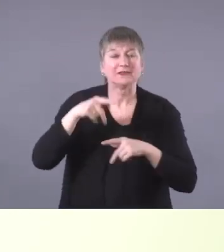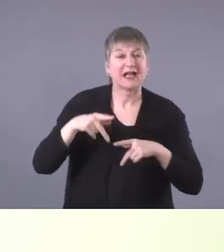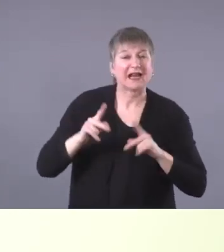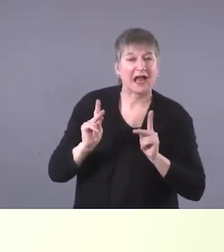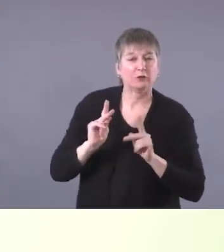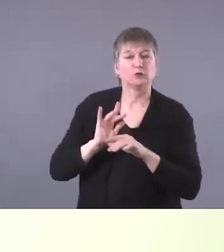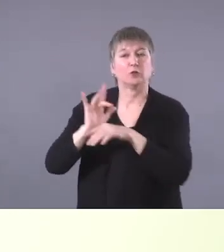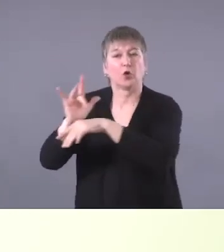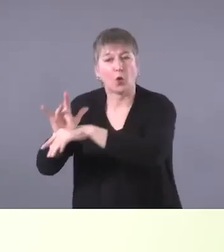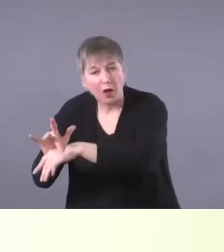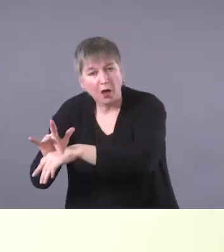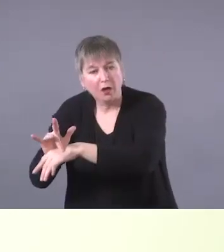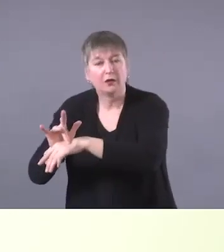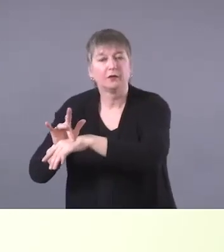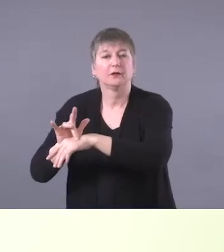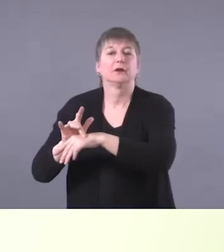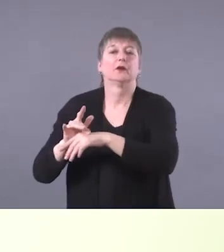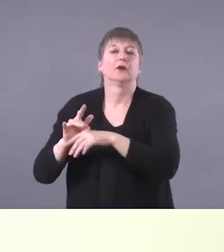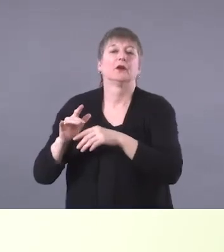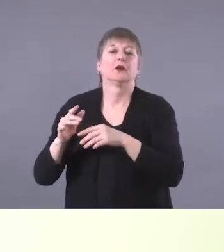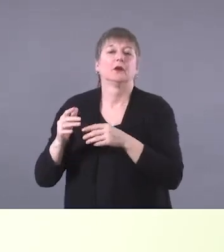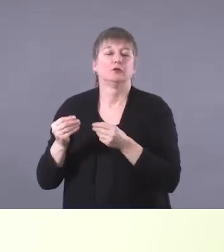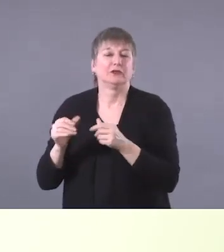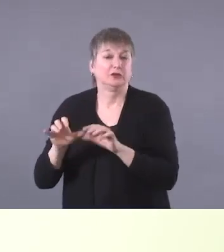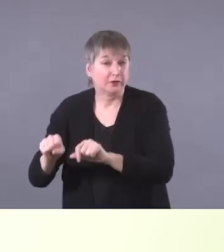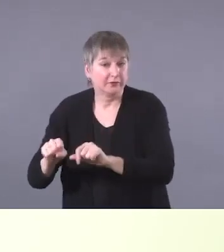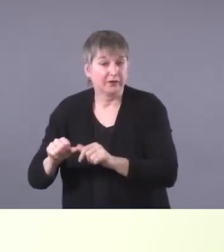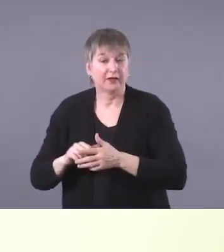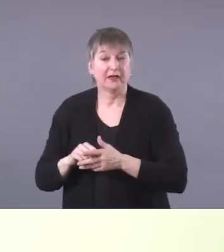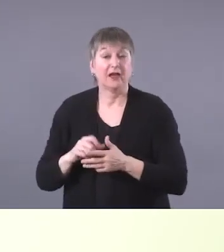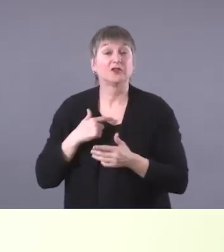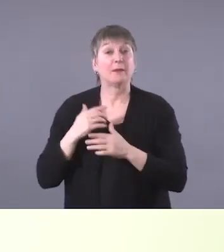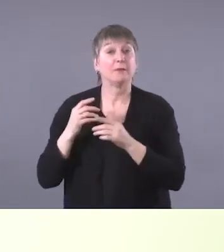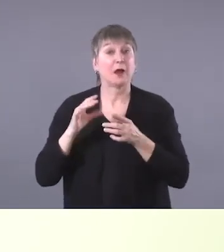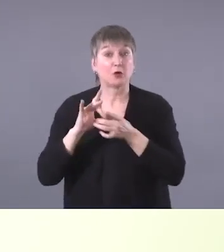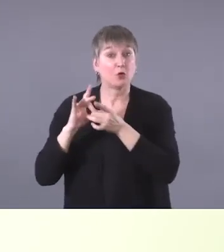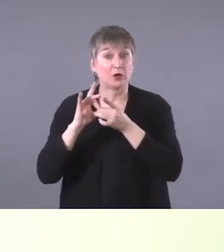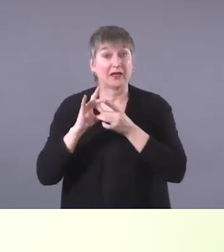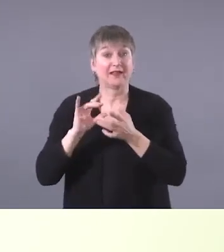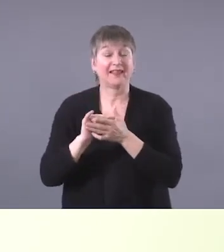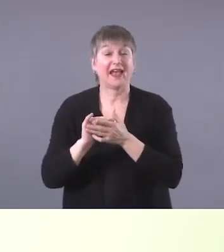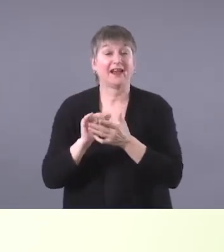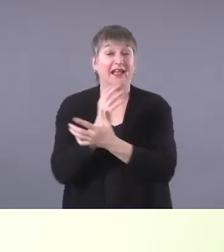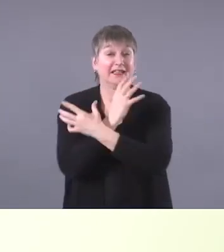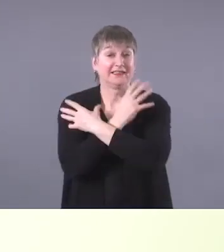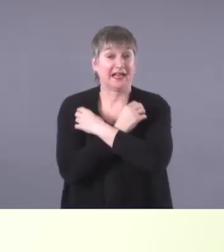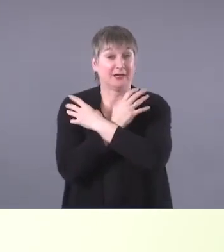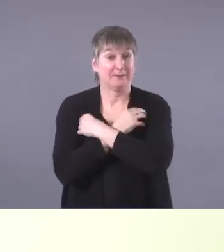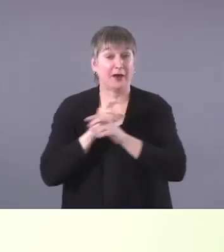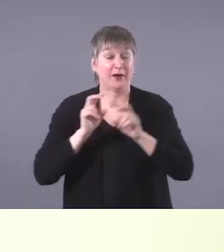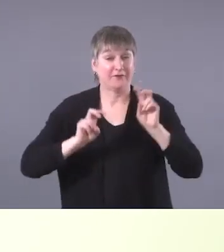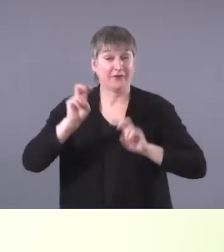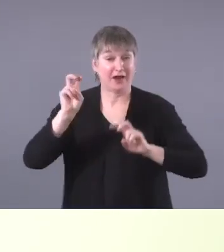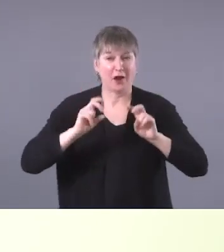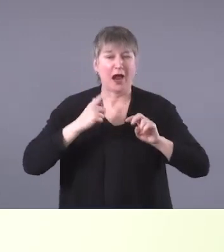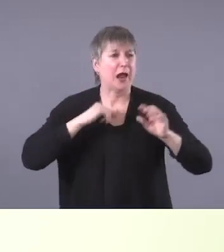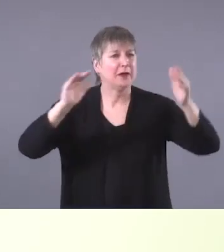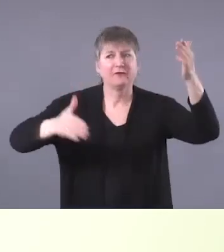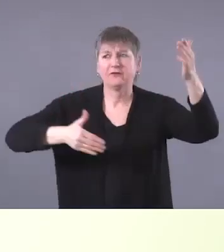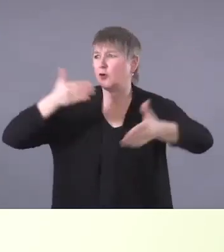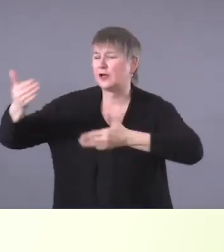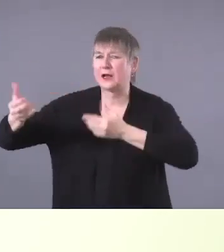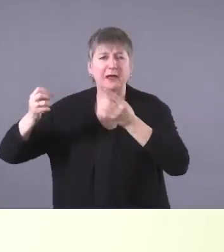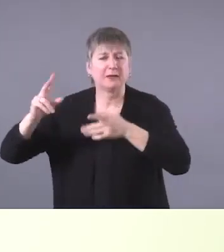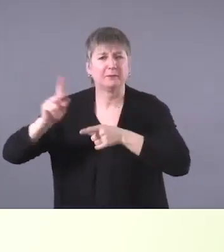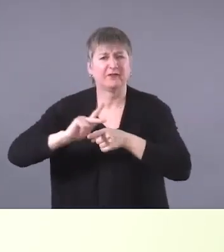reserve. Um, you know, when I'm coordinating the teddy bear affairs, I'm inviting all kinds of, um, professionals to come. And I've had some